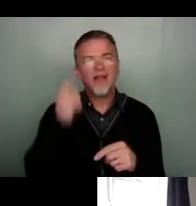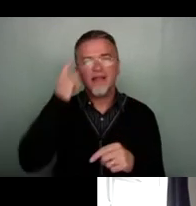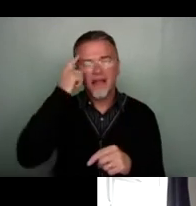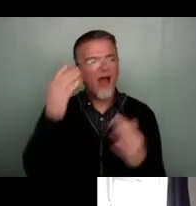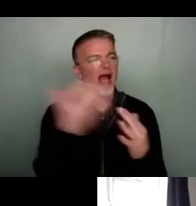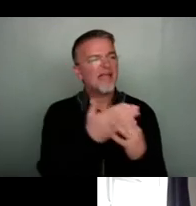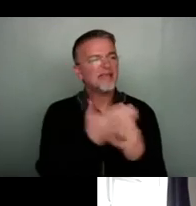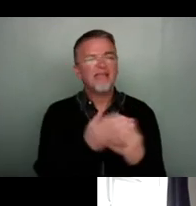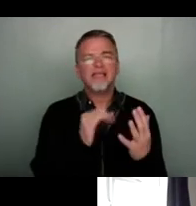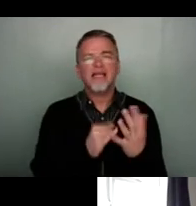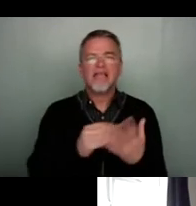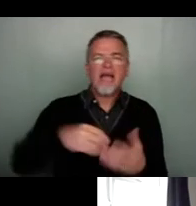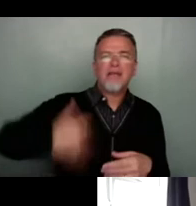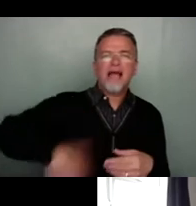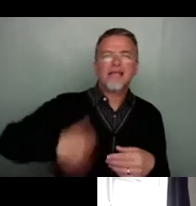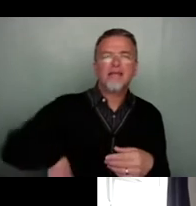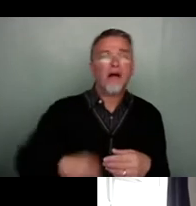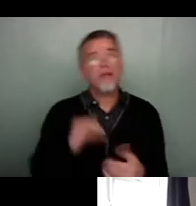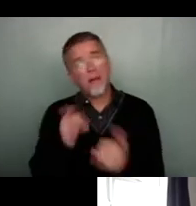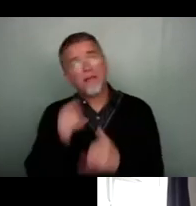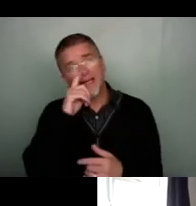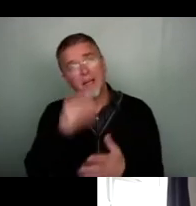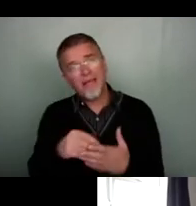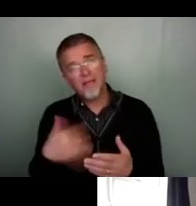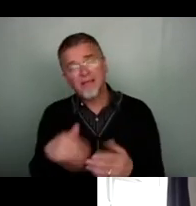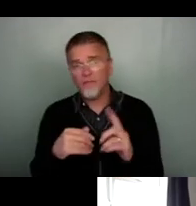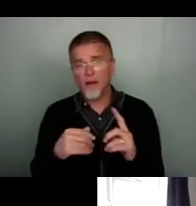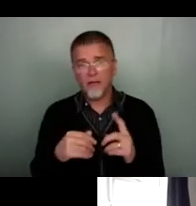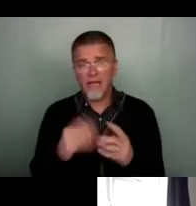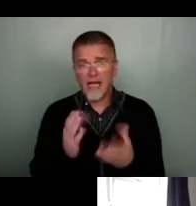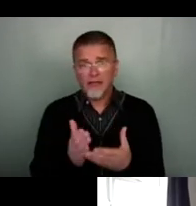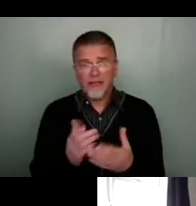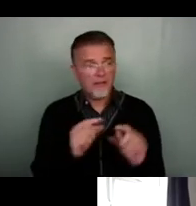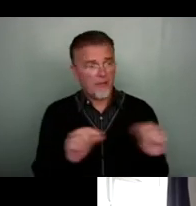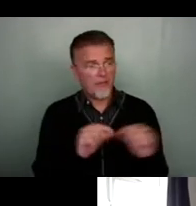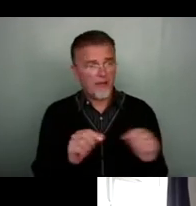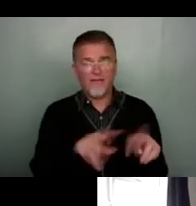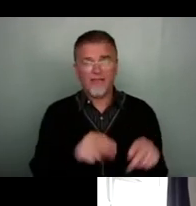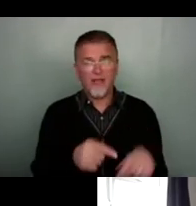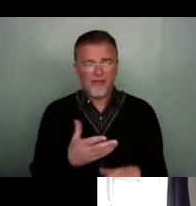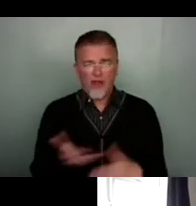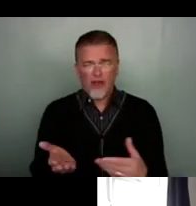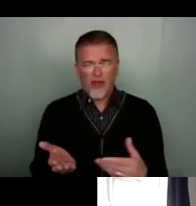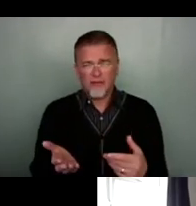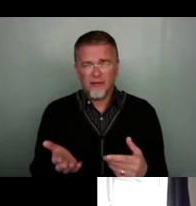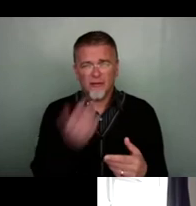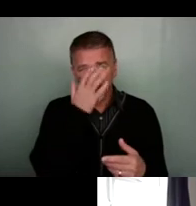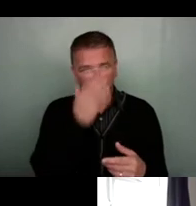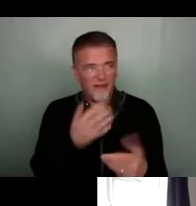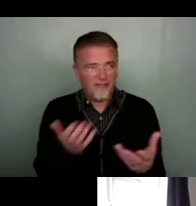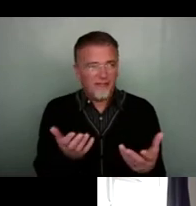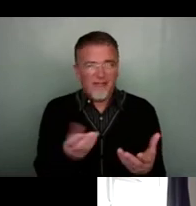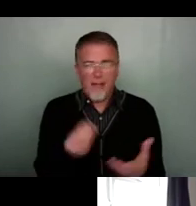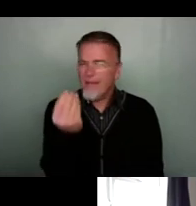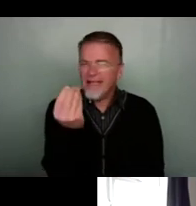access well is quite an expensive thing. And sometimes it can be. But actually, you know, subtitling a video isn't a money